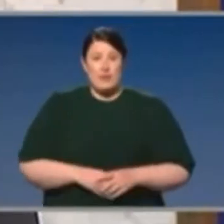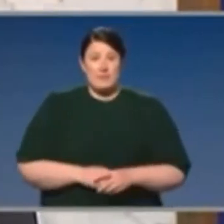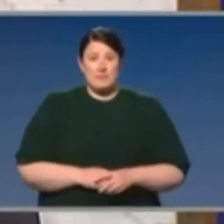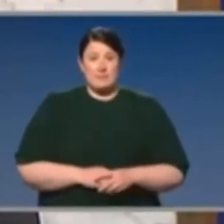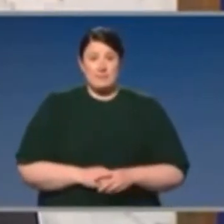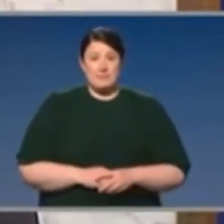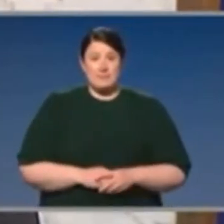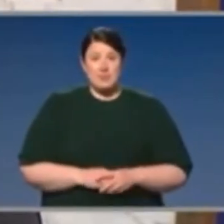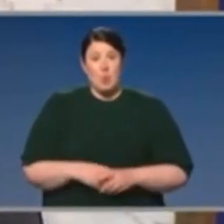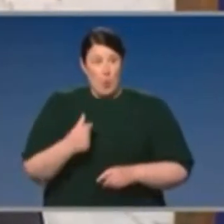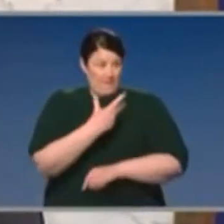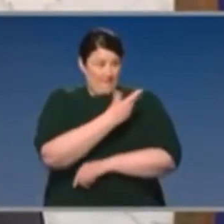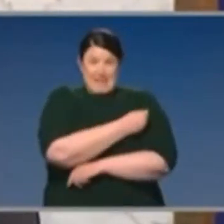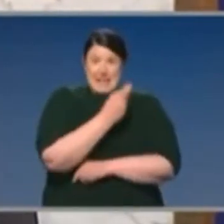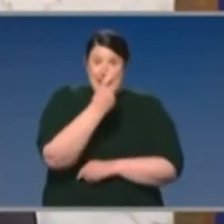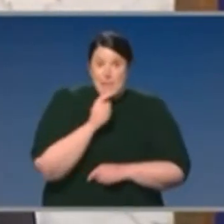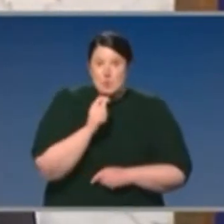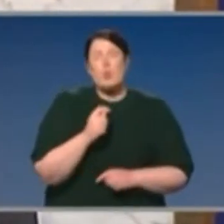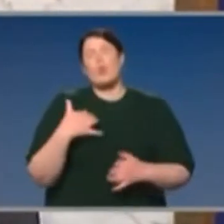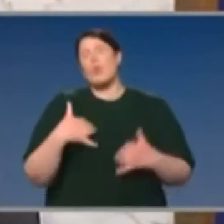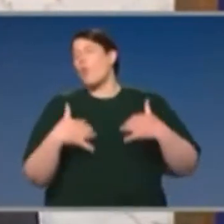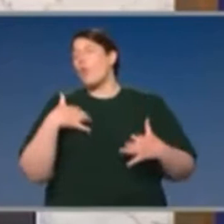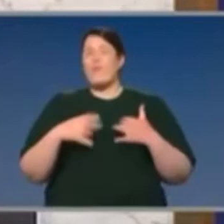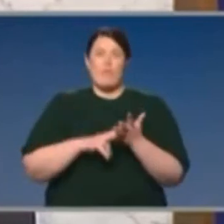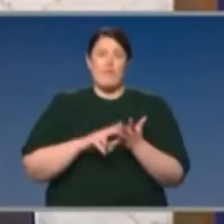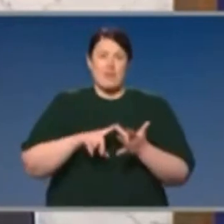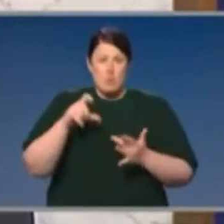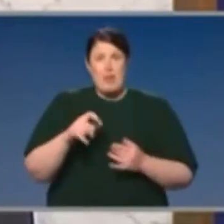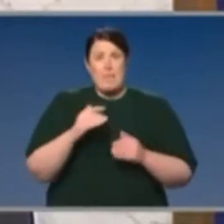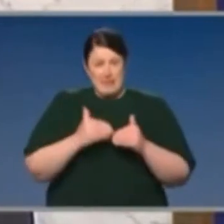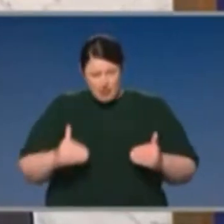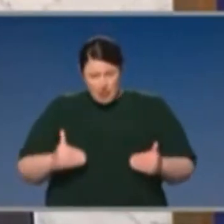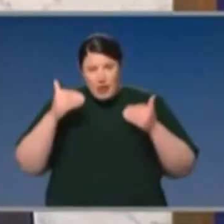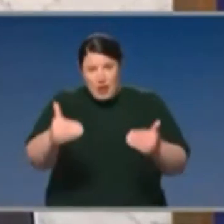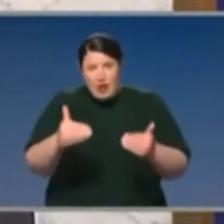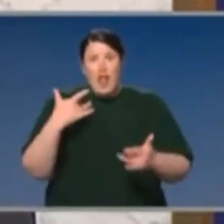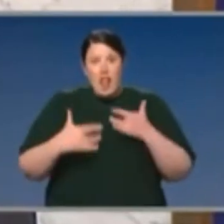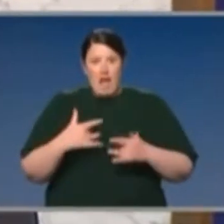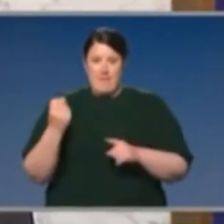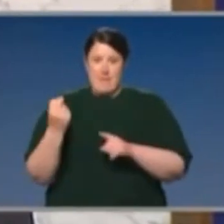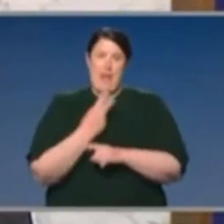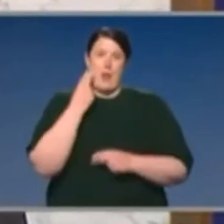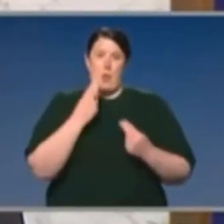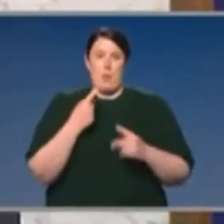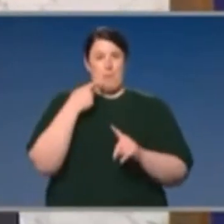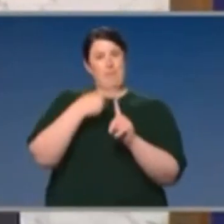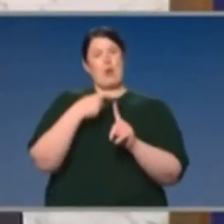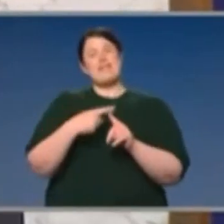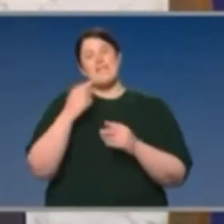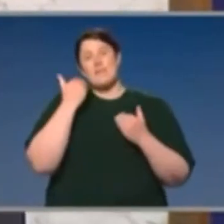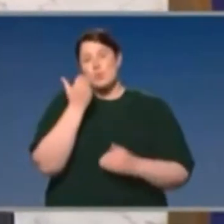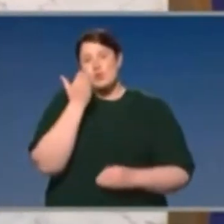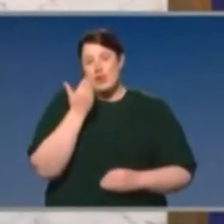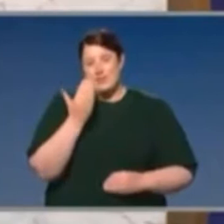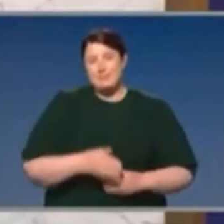hope for Victorians, real hope for Australians, and a pathway out to an Australia that sees us recover the very best of what